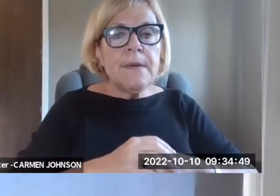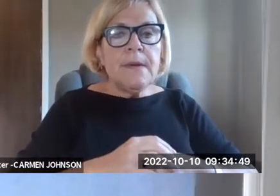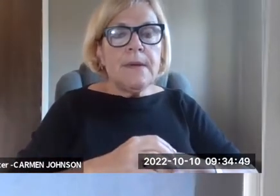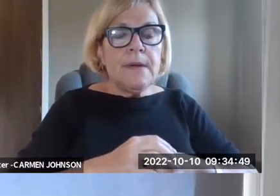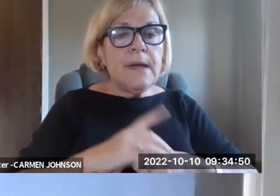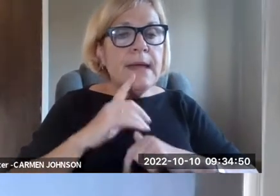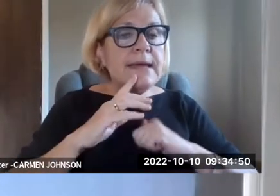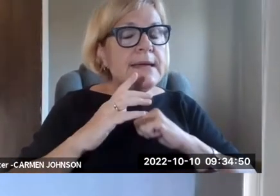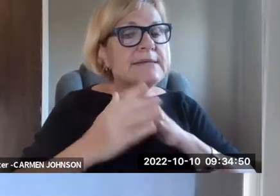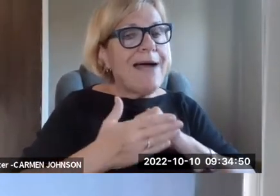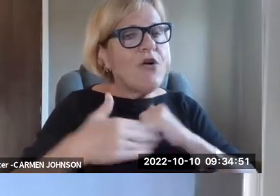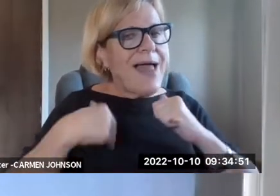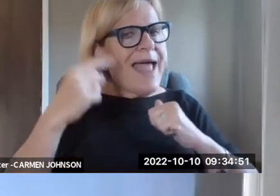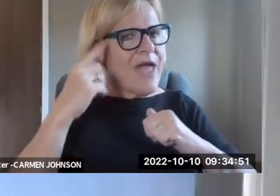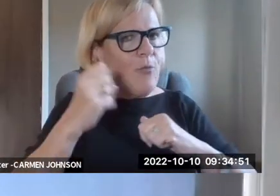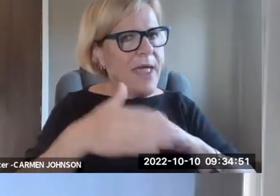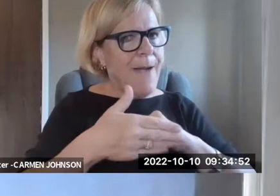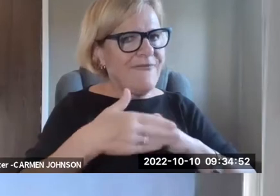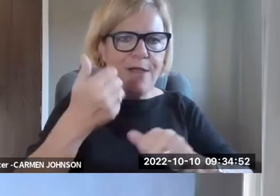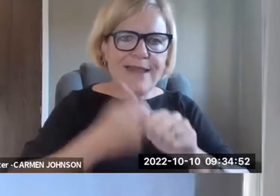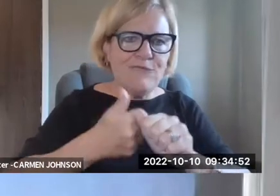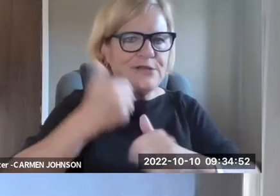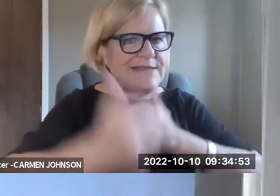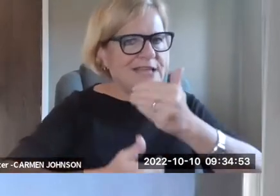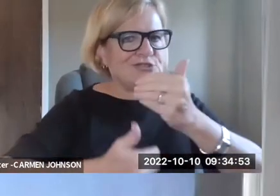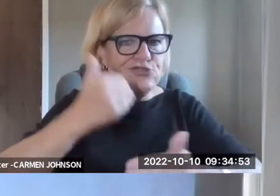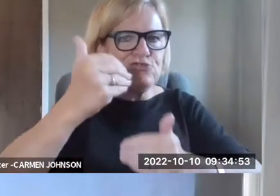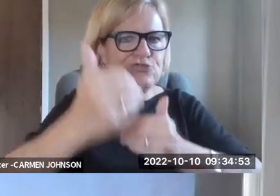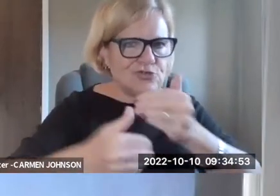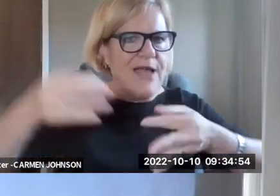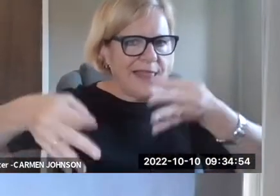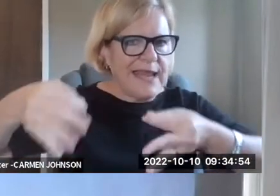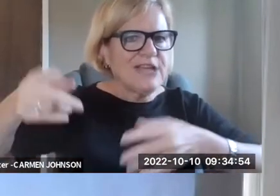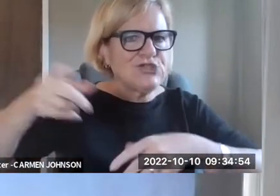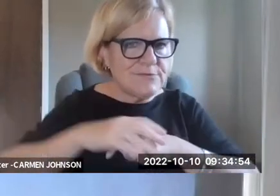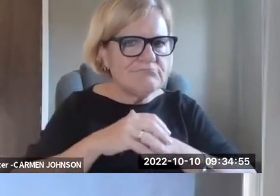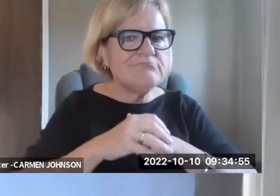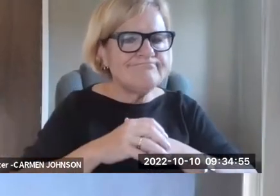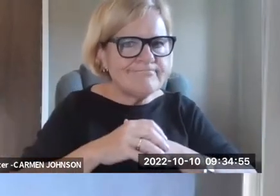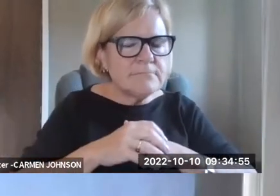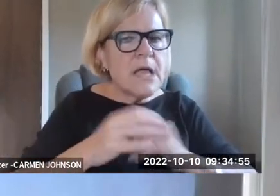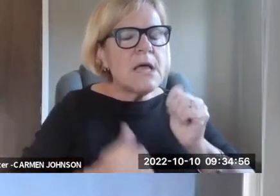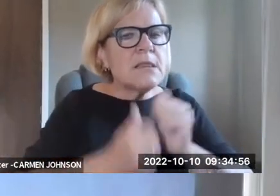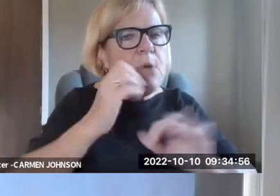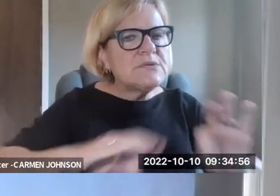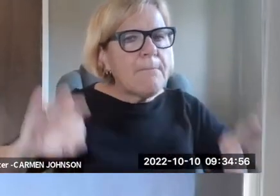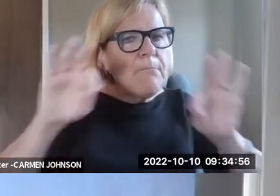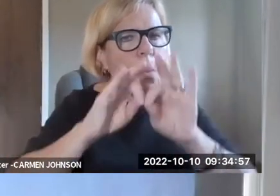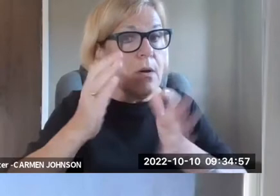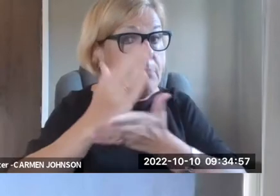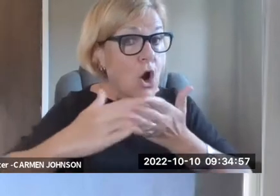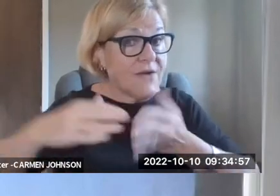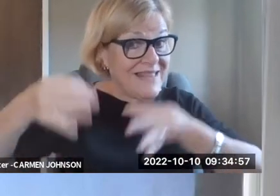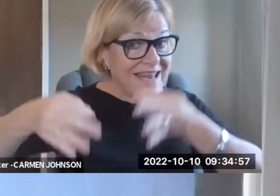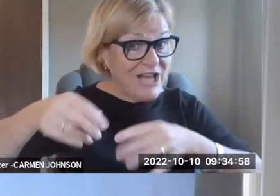the best practices and the, and the language that could be useful. Um, it's, it's helpful. I think it's going to be helpful at